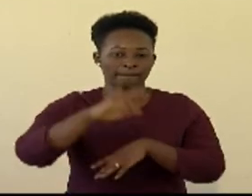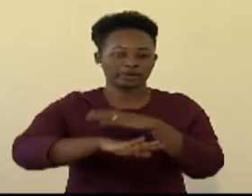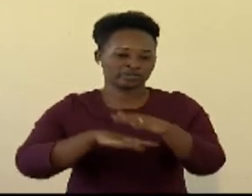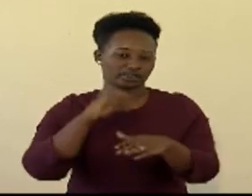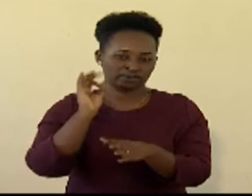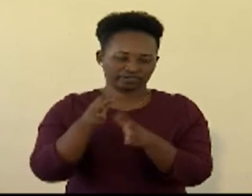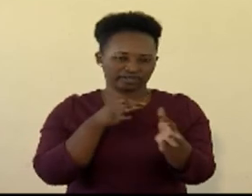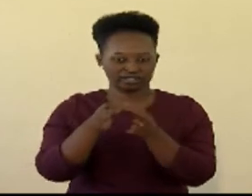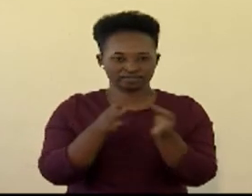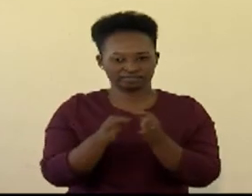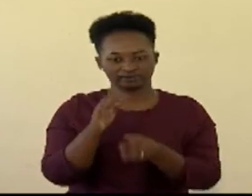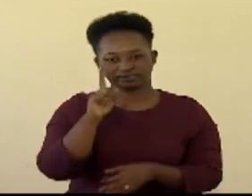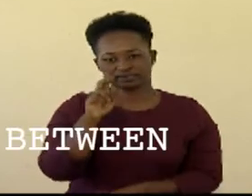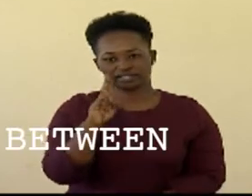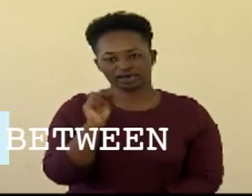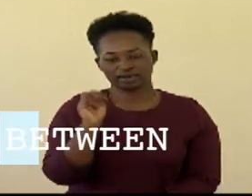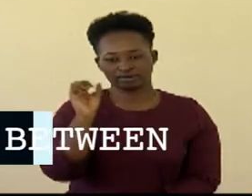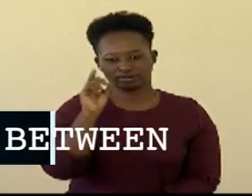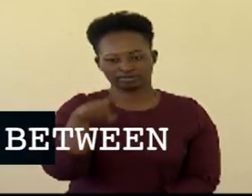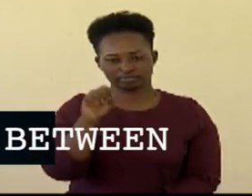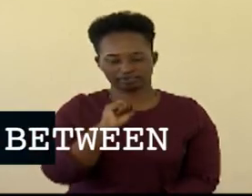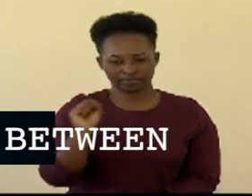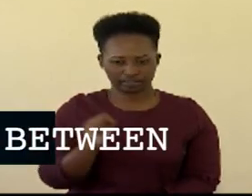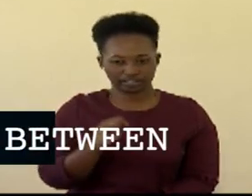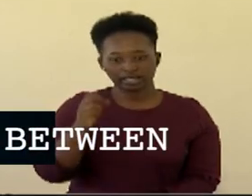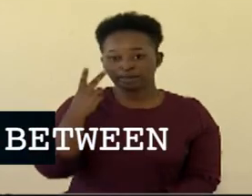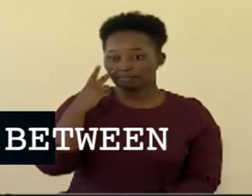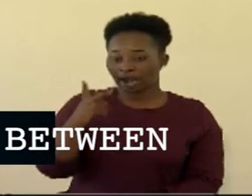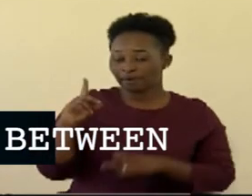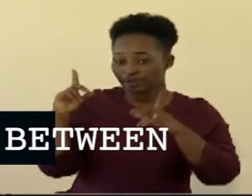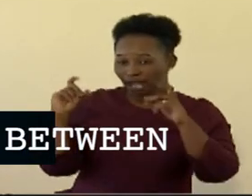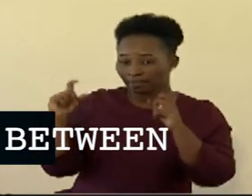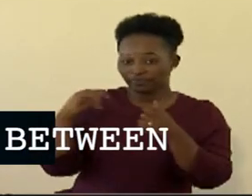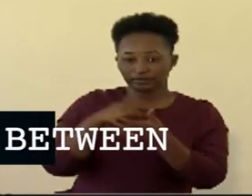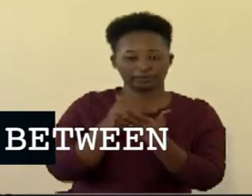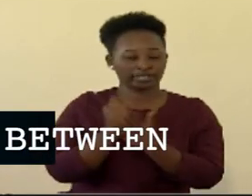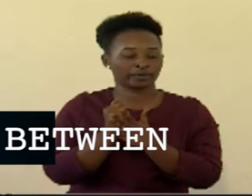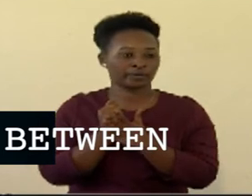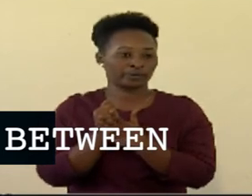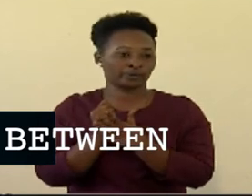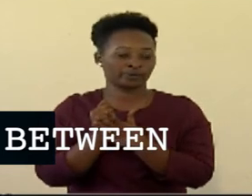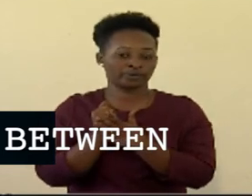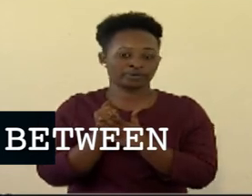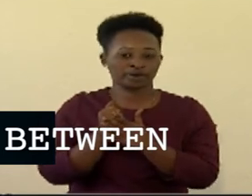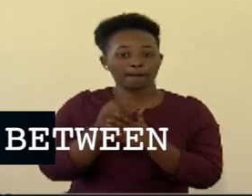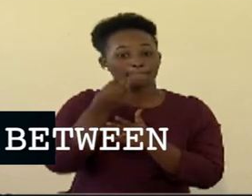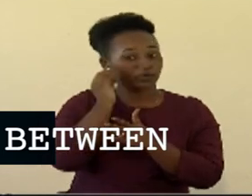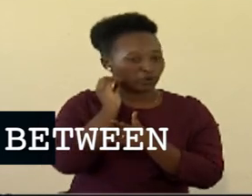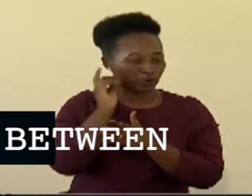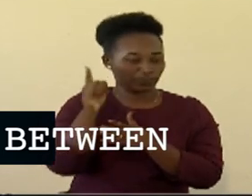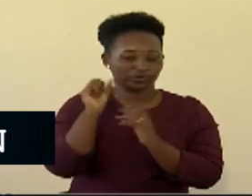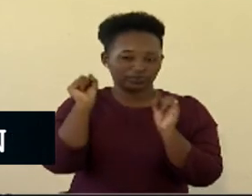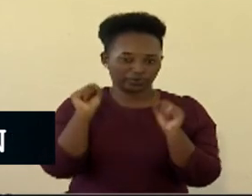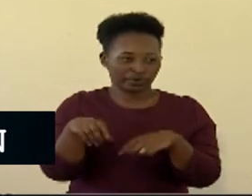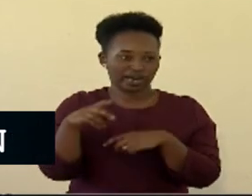determining the numbers. I've used this picture because back home there, you can